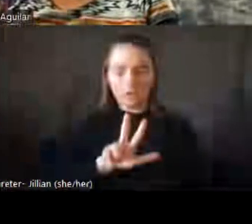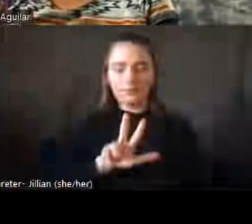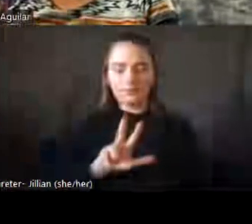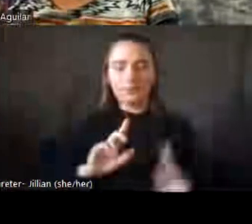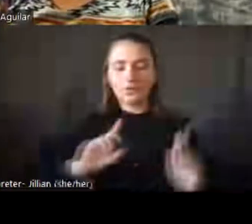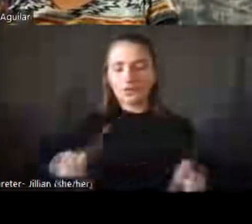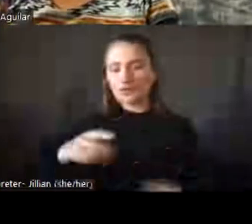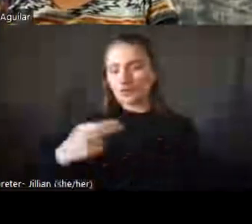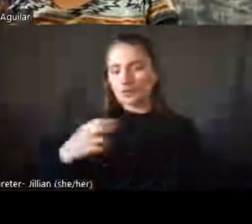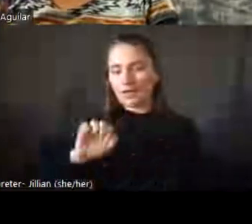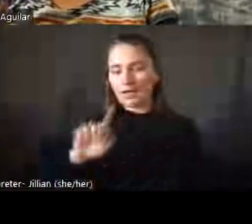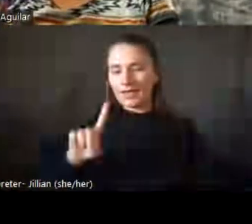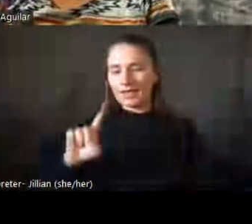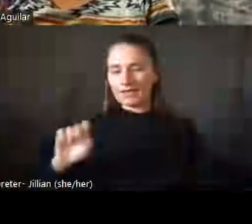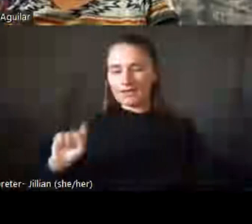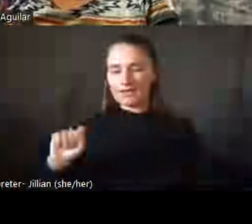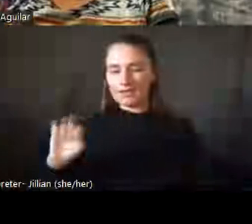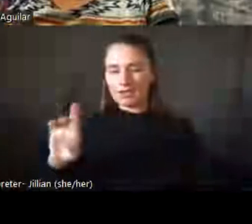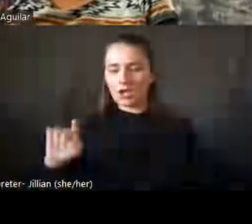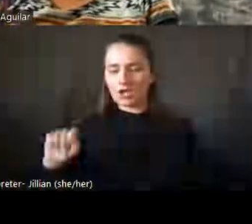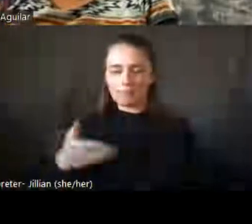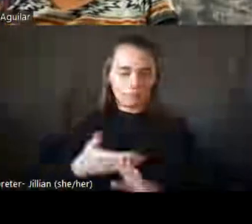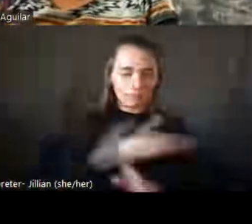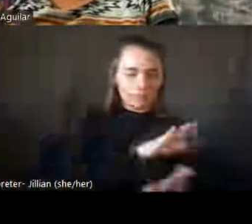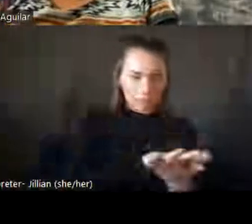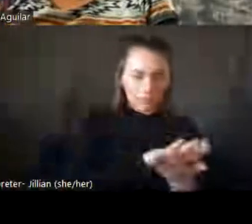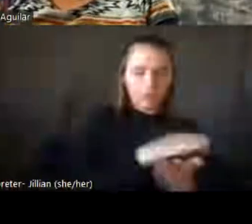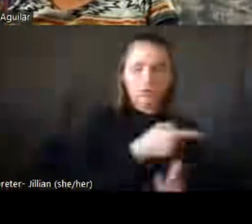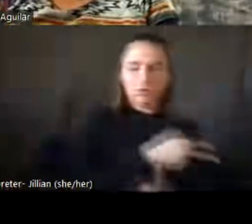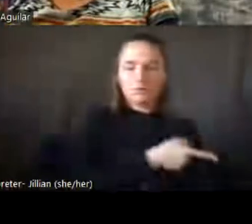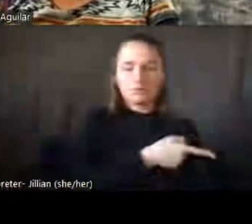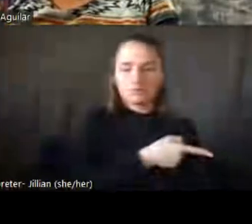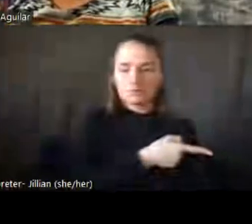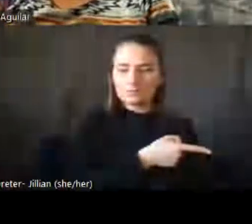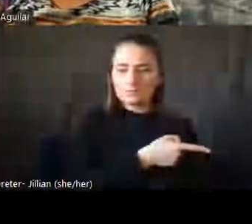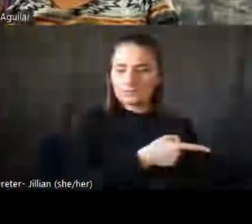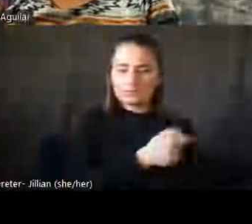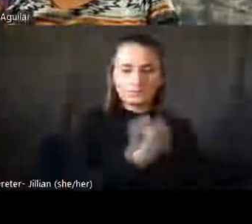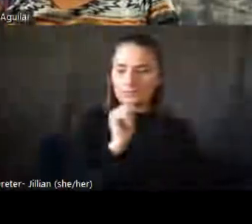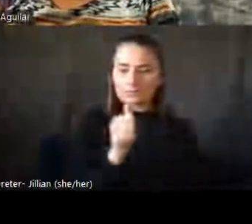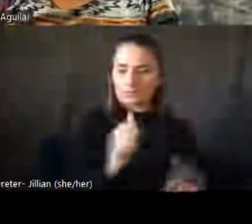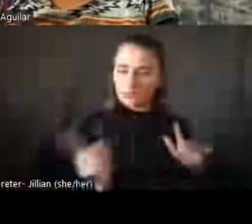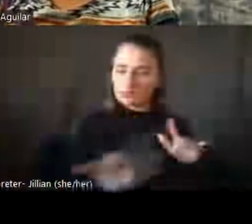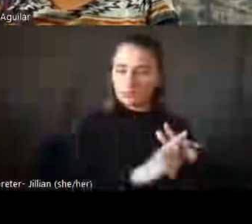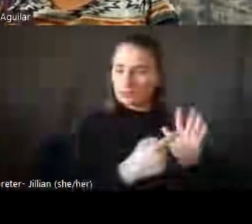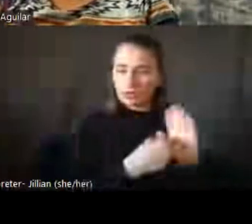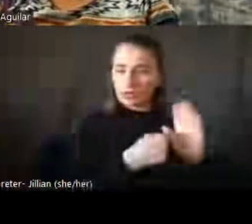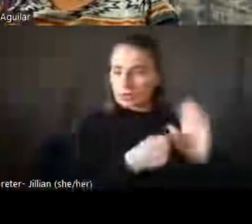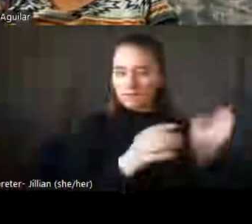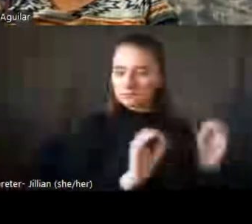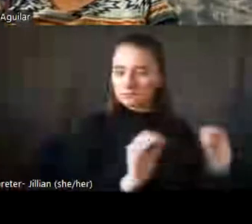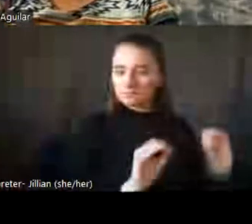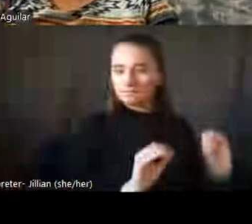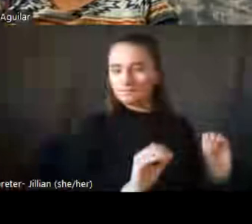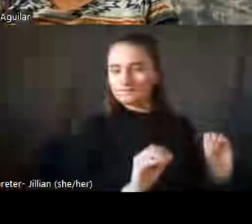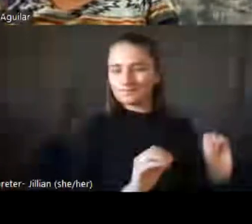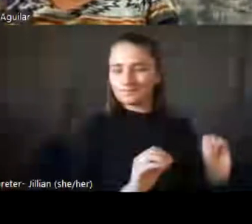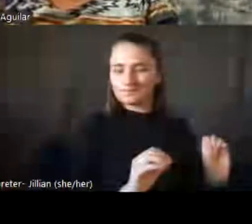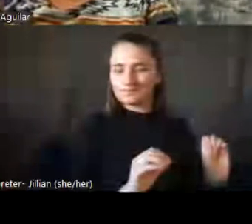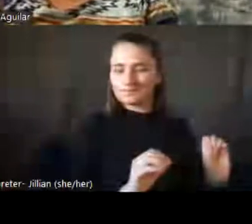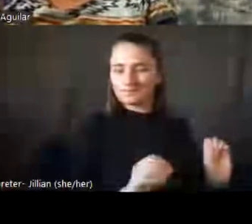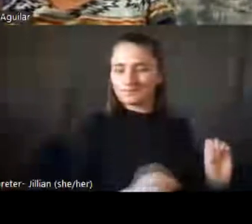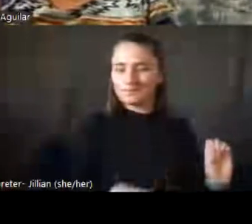and he just didn't show signs like all the other kids, which I guess was just didn't seem